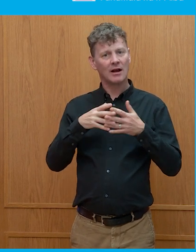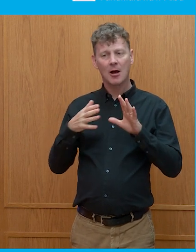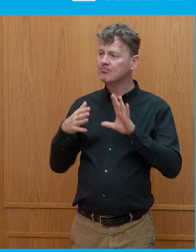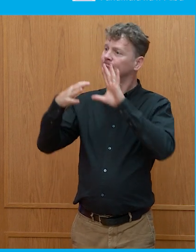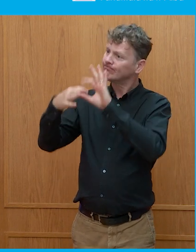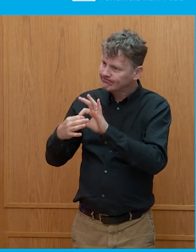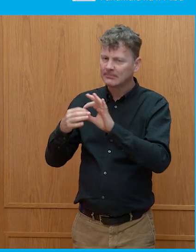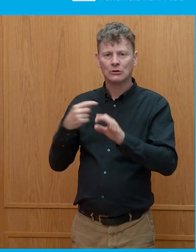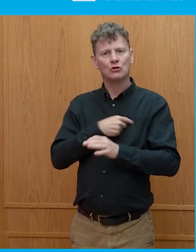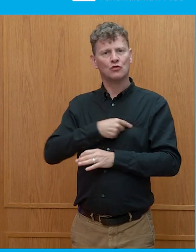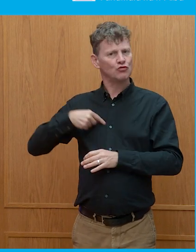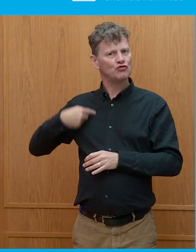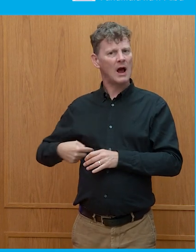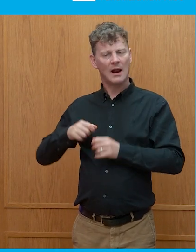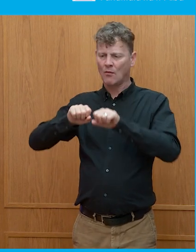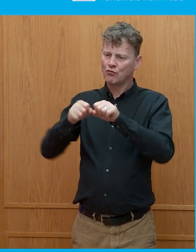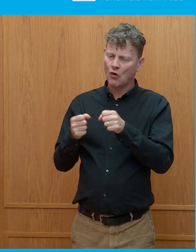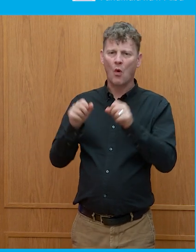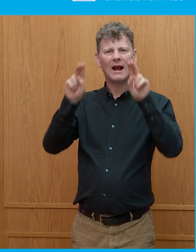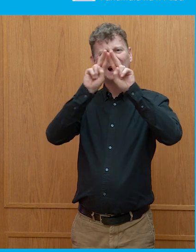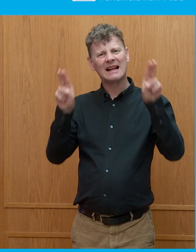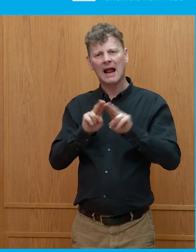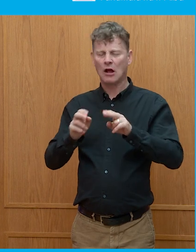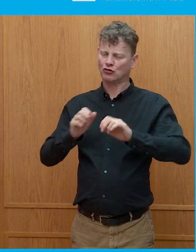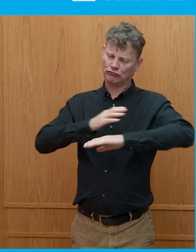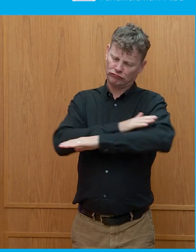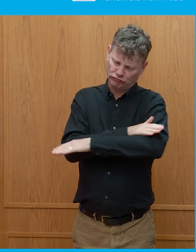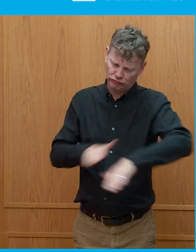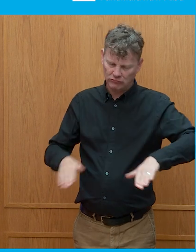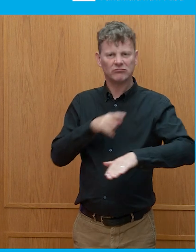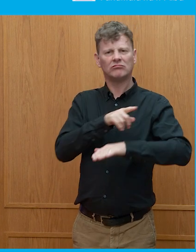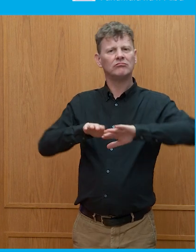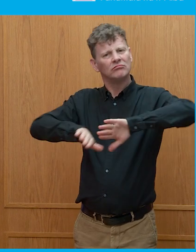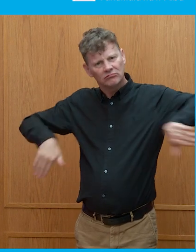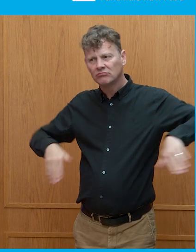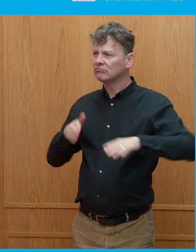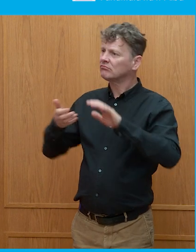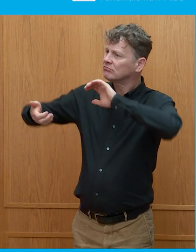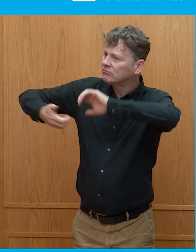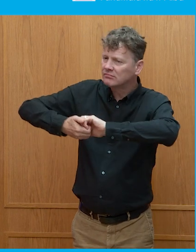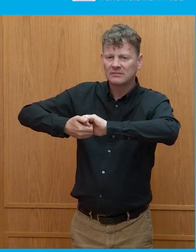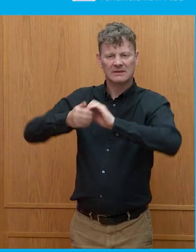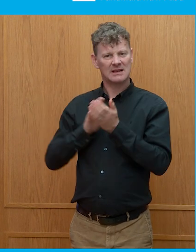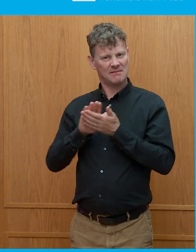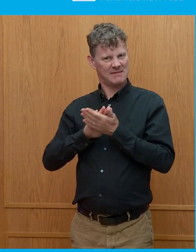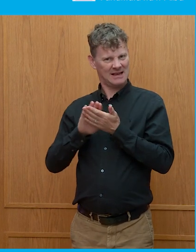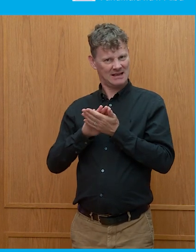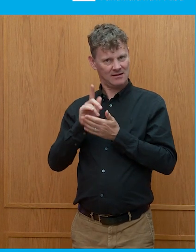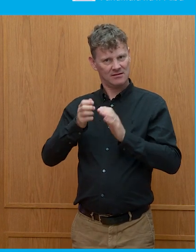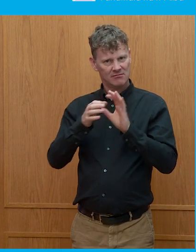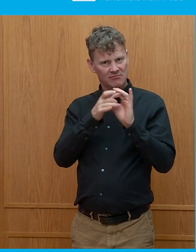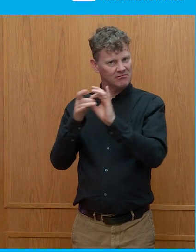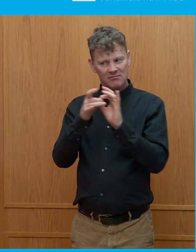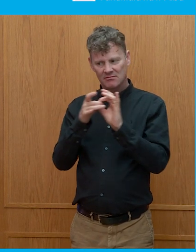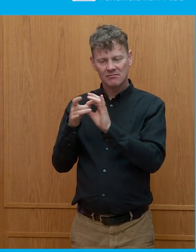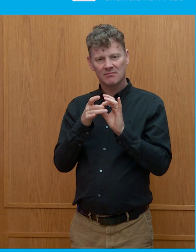with China, something kind of that has left that kind of seed of kind of association in the public mind of kind of